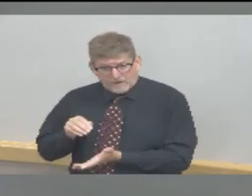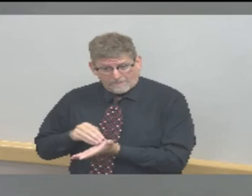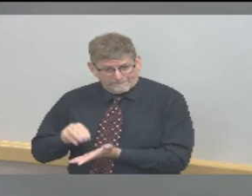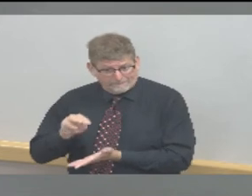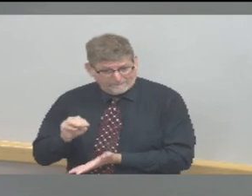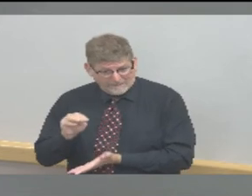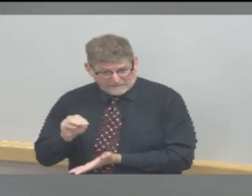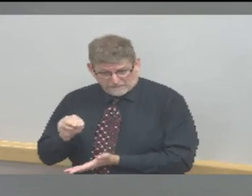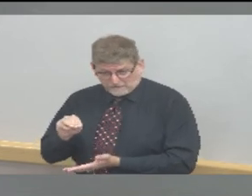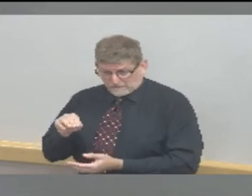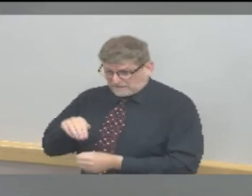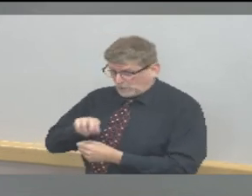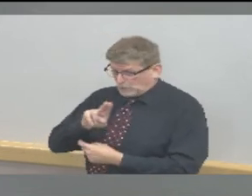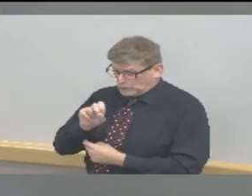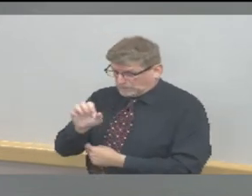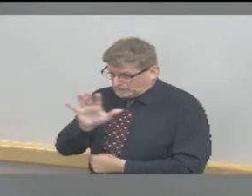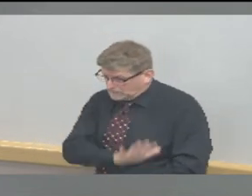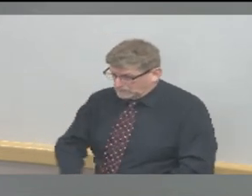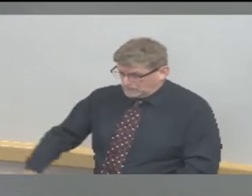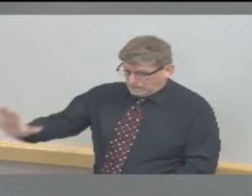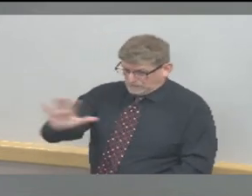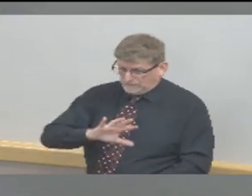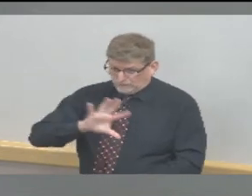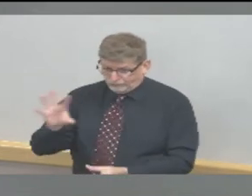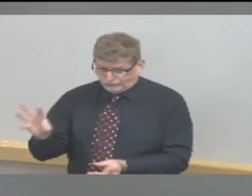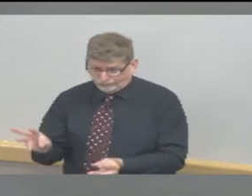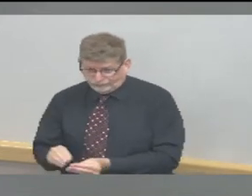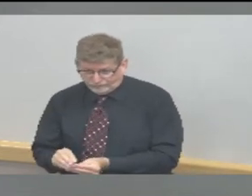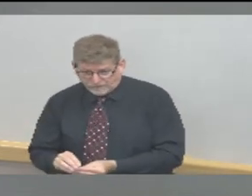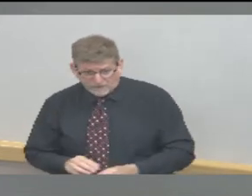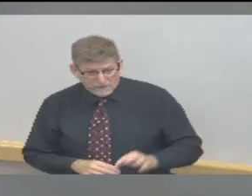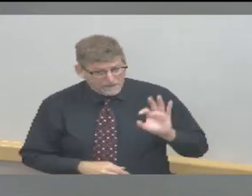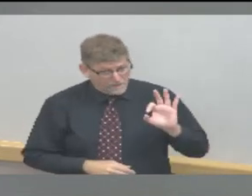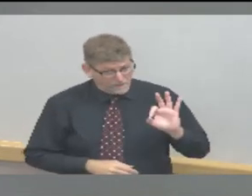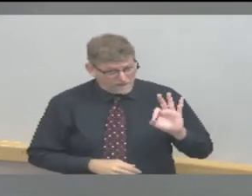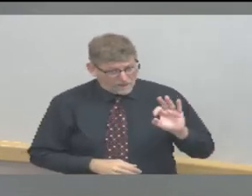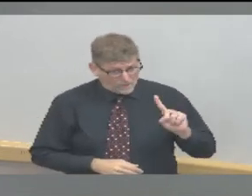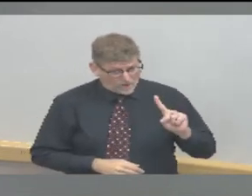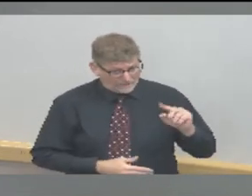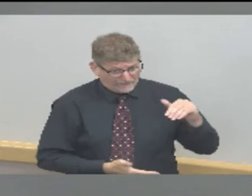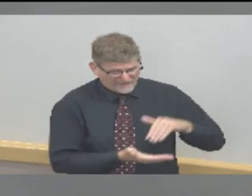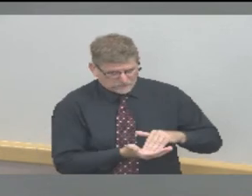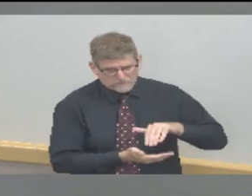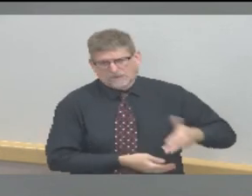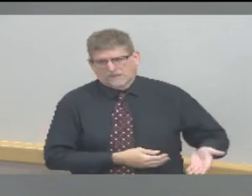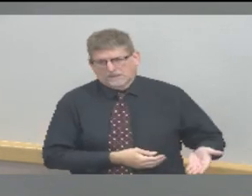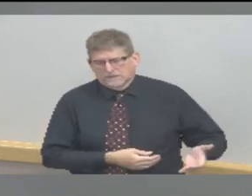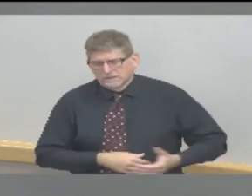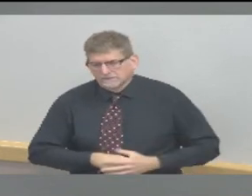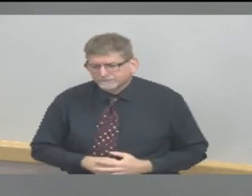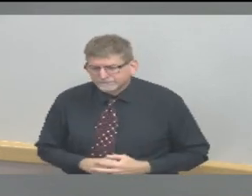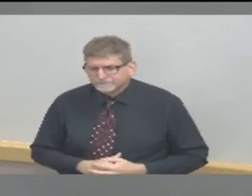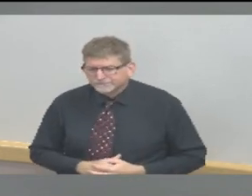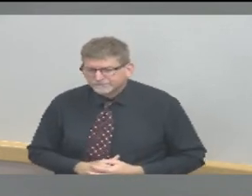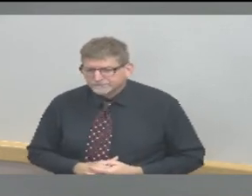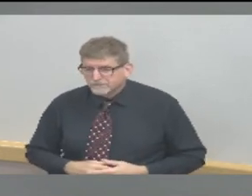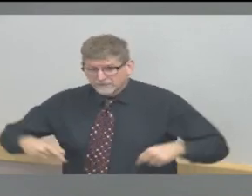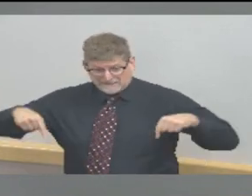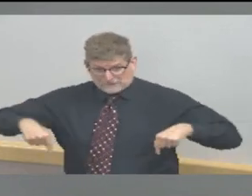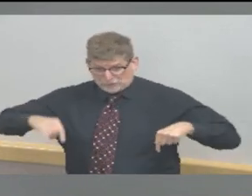,000 deaths in the U.S. here in Indiana we have 29,274